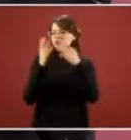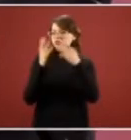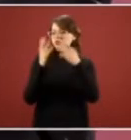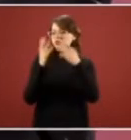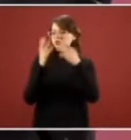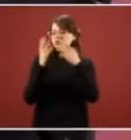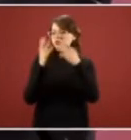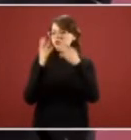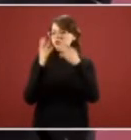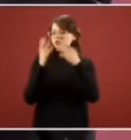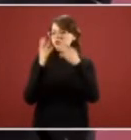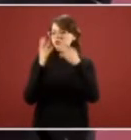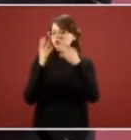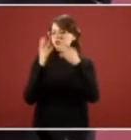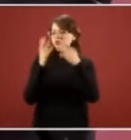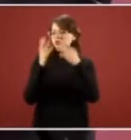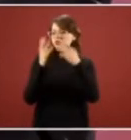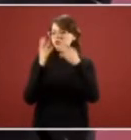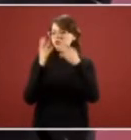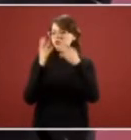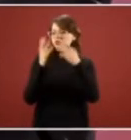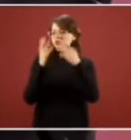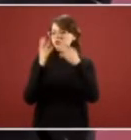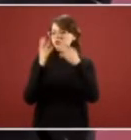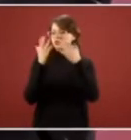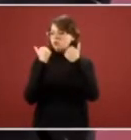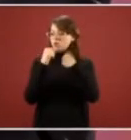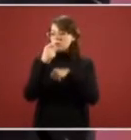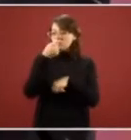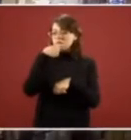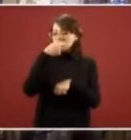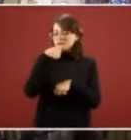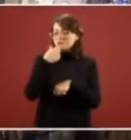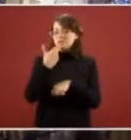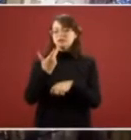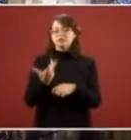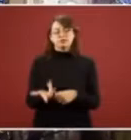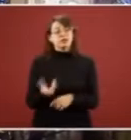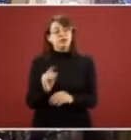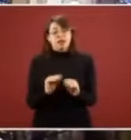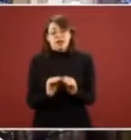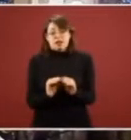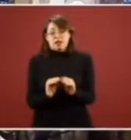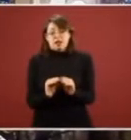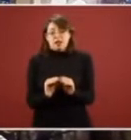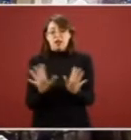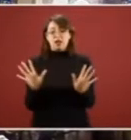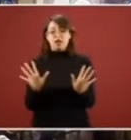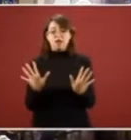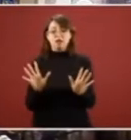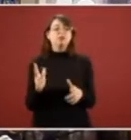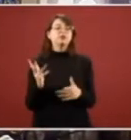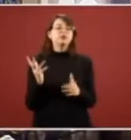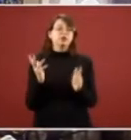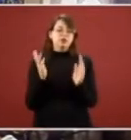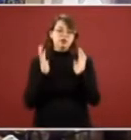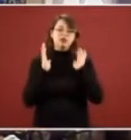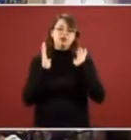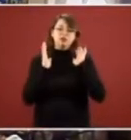where there's a lack of medications desde luego que ya se avanzó